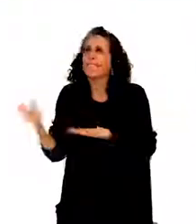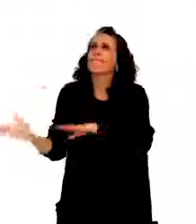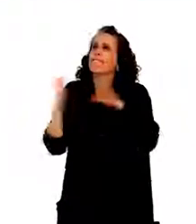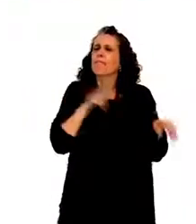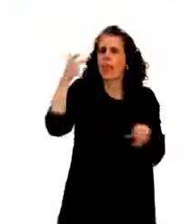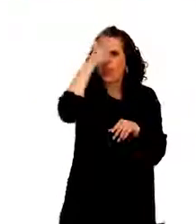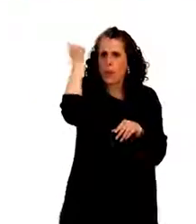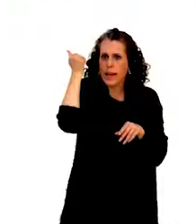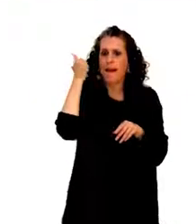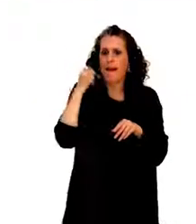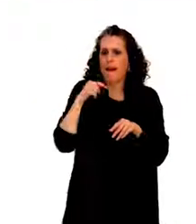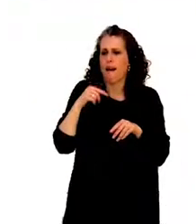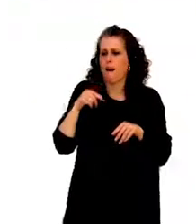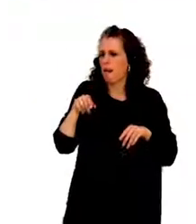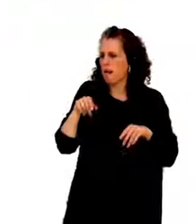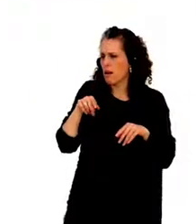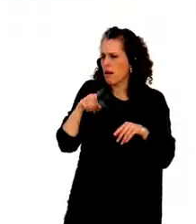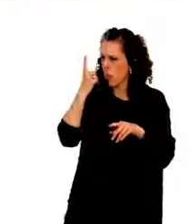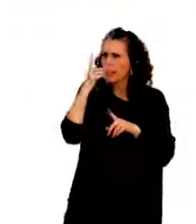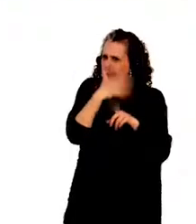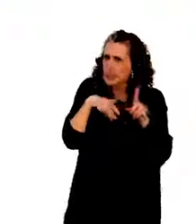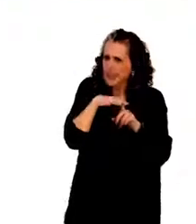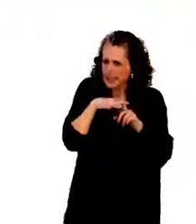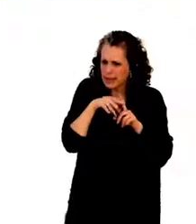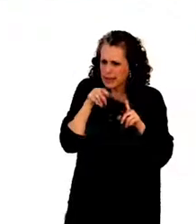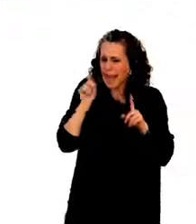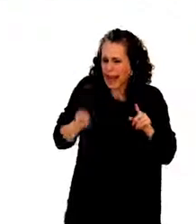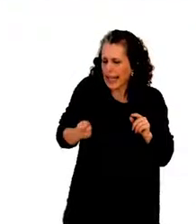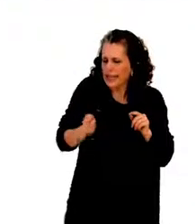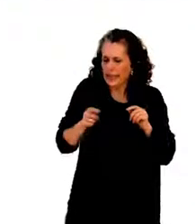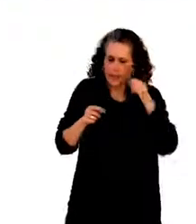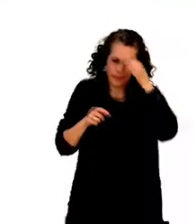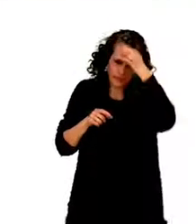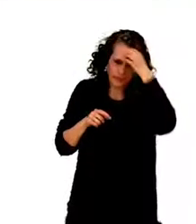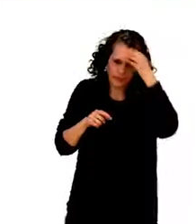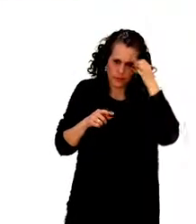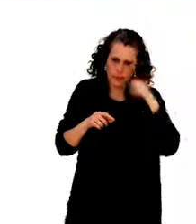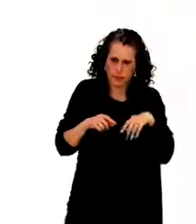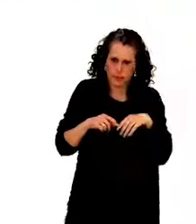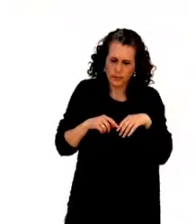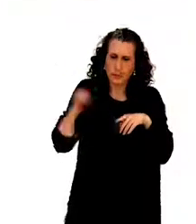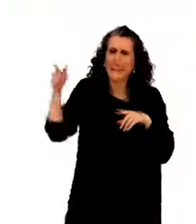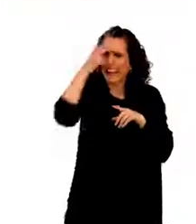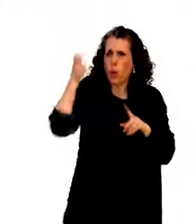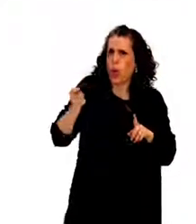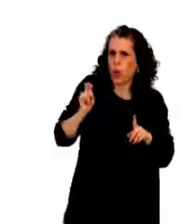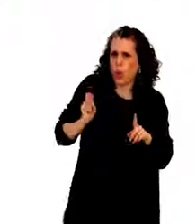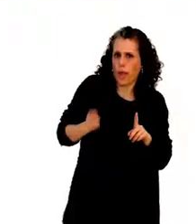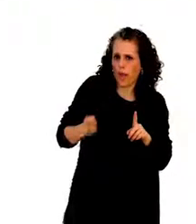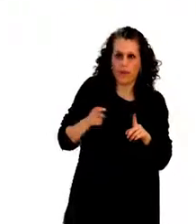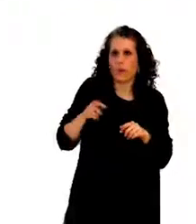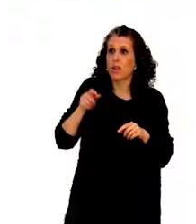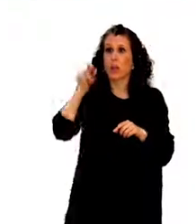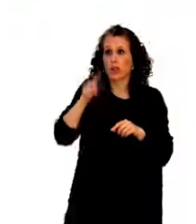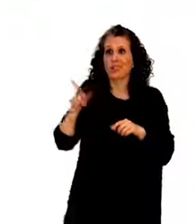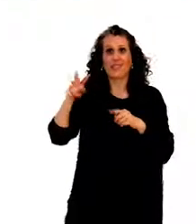representation of a person in court case, a lack of access to